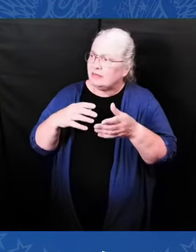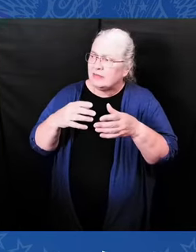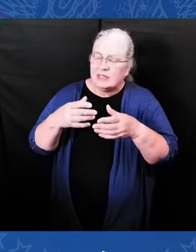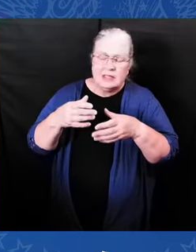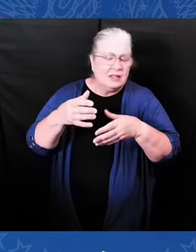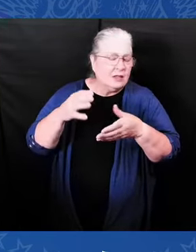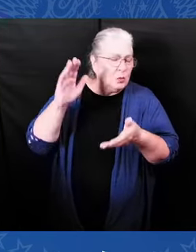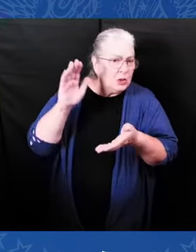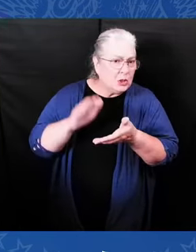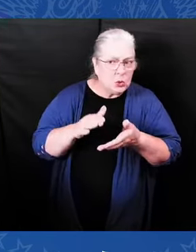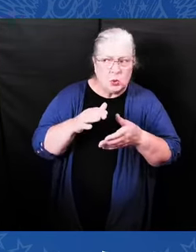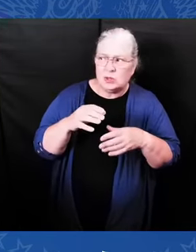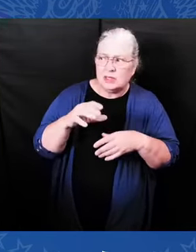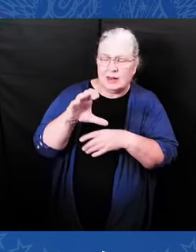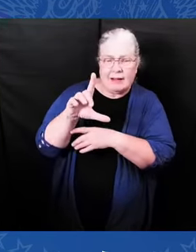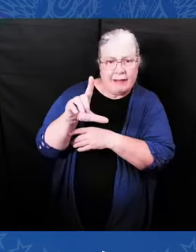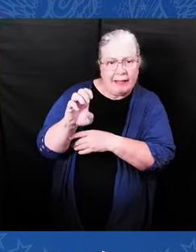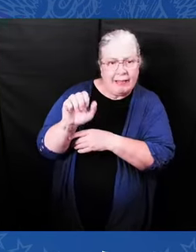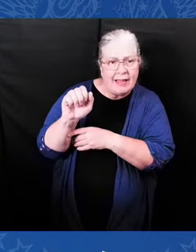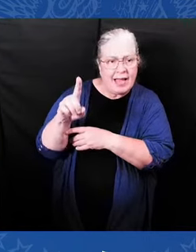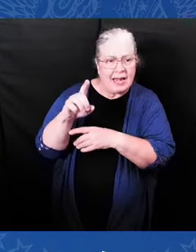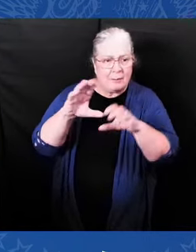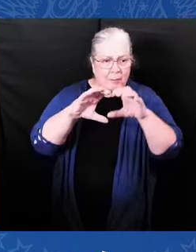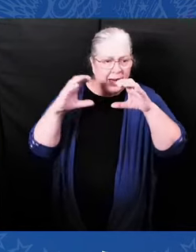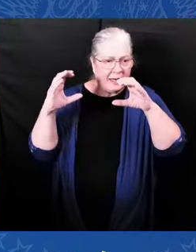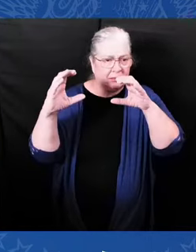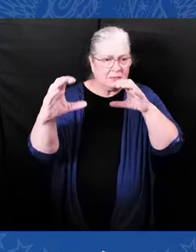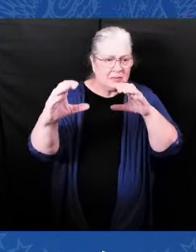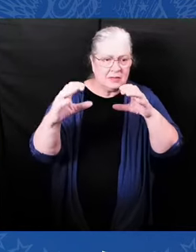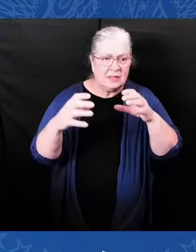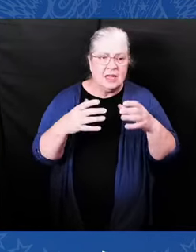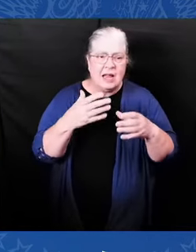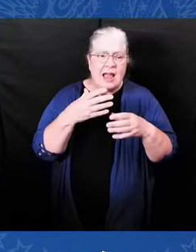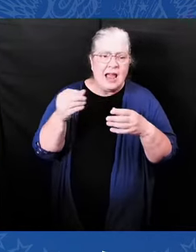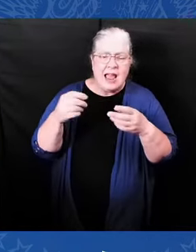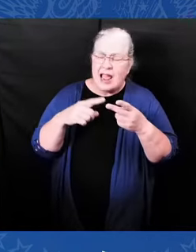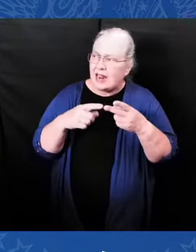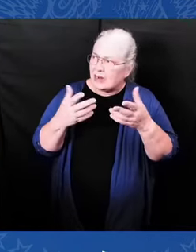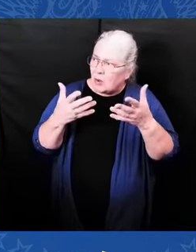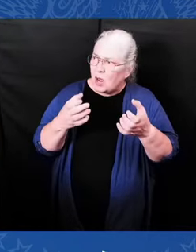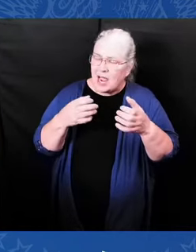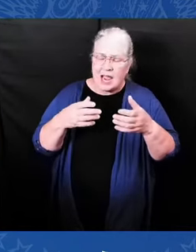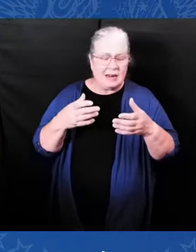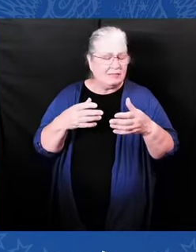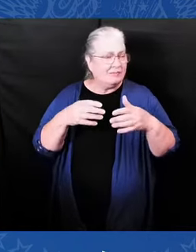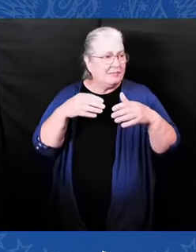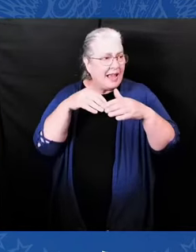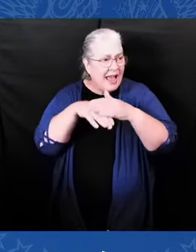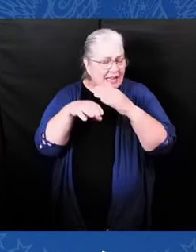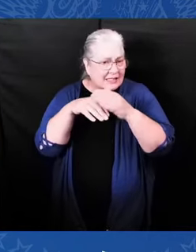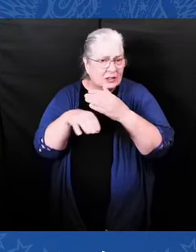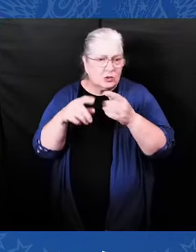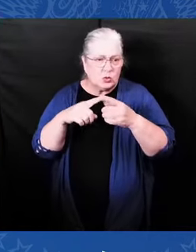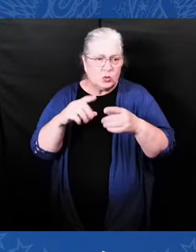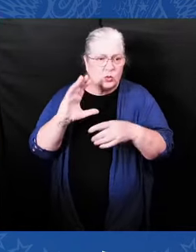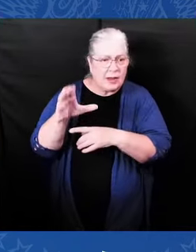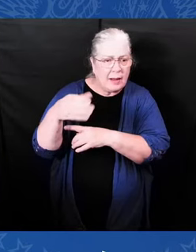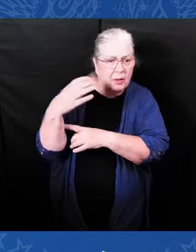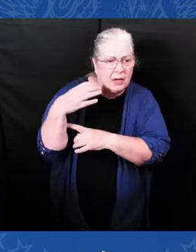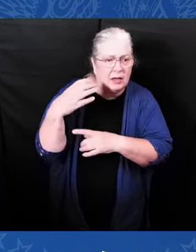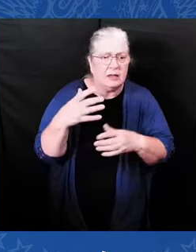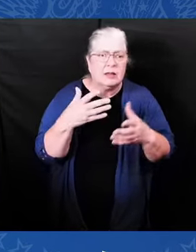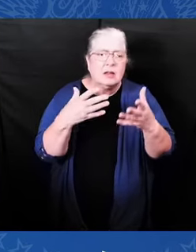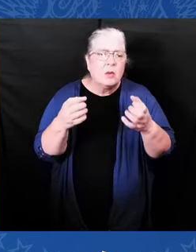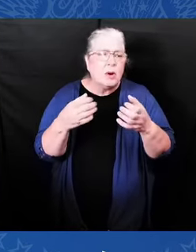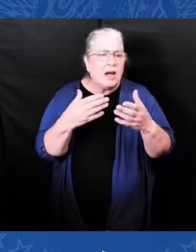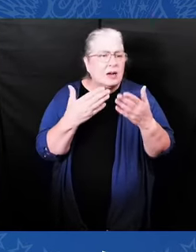been a conscience of our country, a truth-teller, truths about where we have been